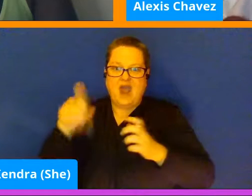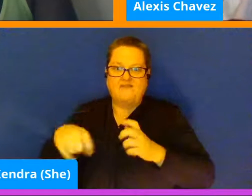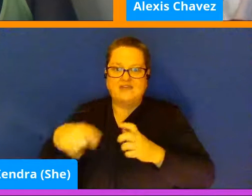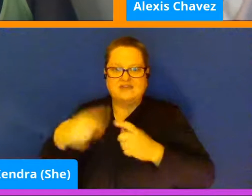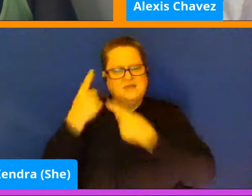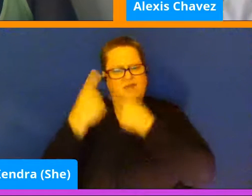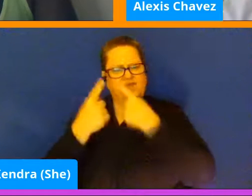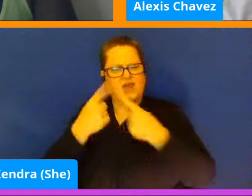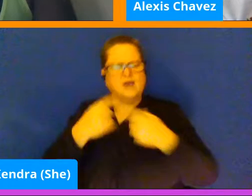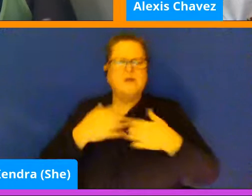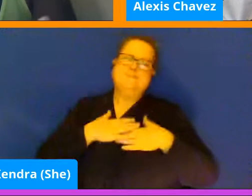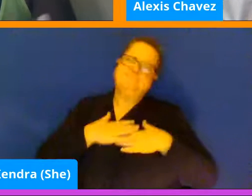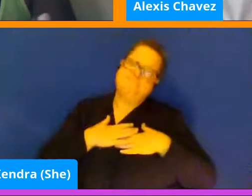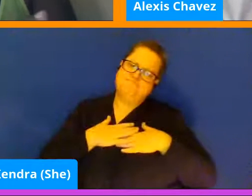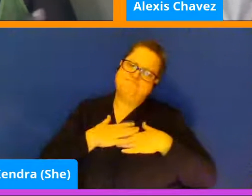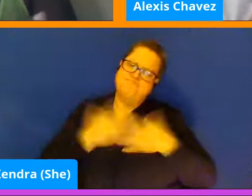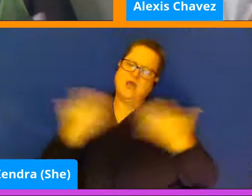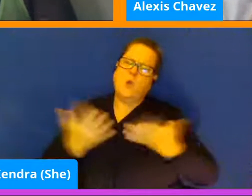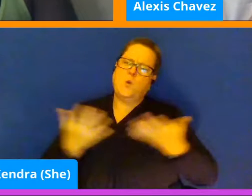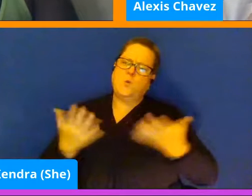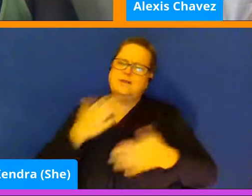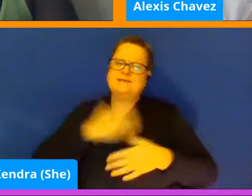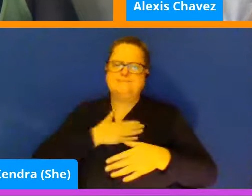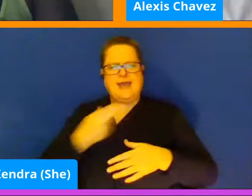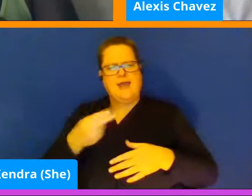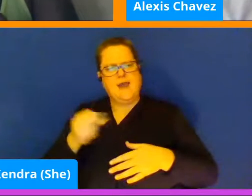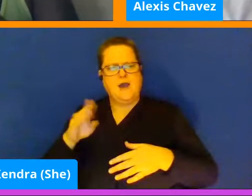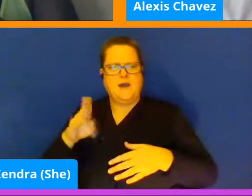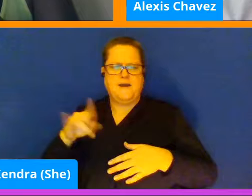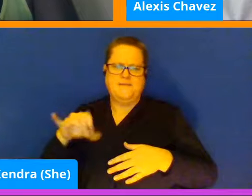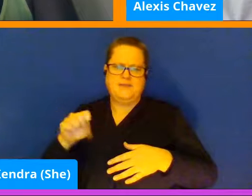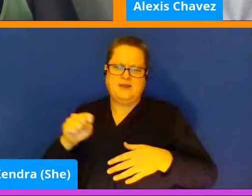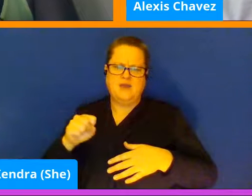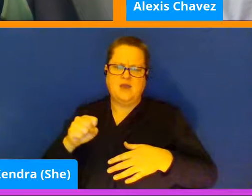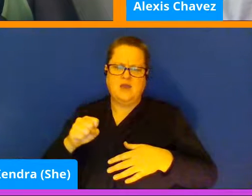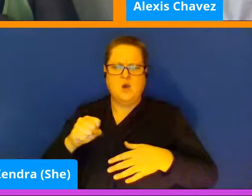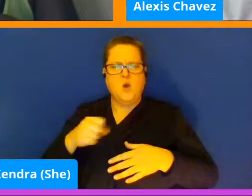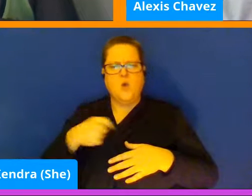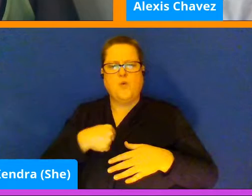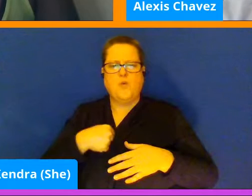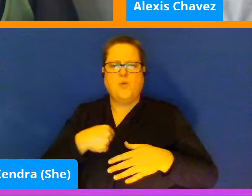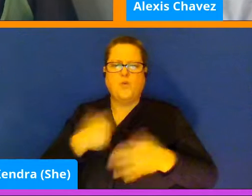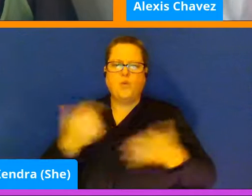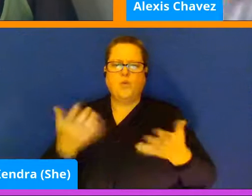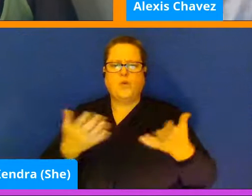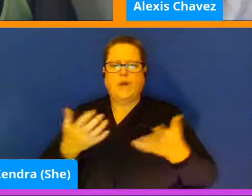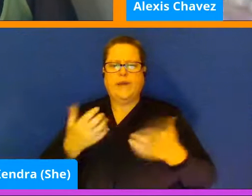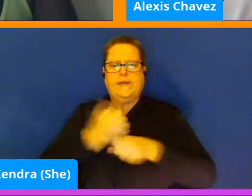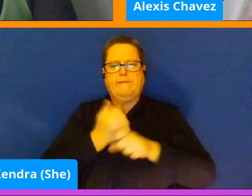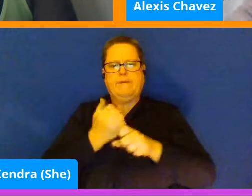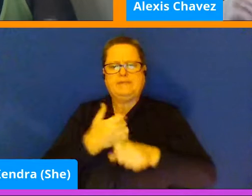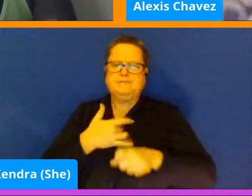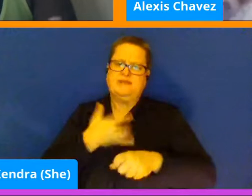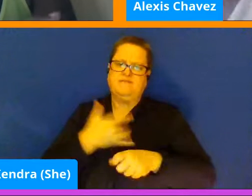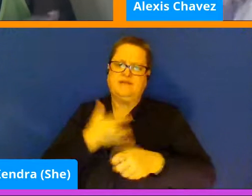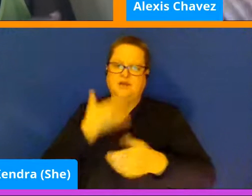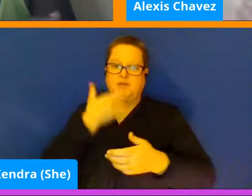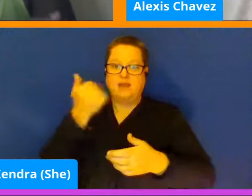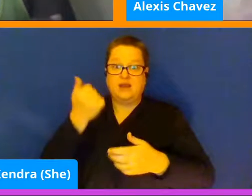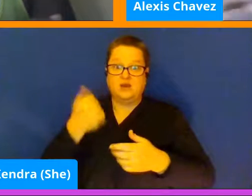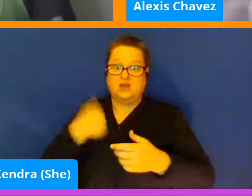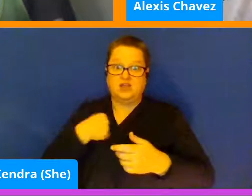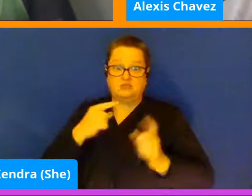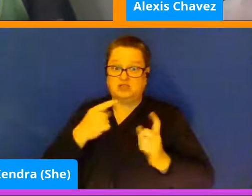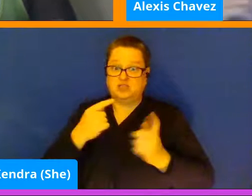hmm, what are my hobbies? Or, hmm, what are things that I like to do or that make me feel better? You'll just, when you're feeling down, you can